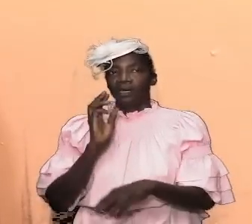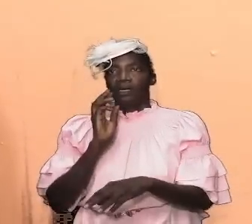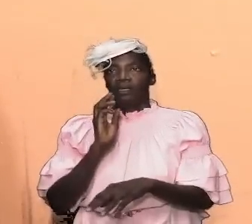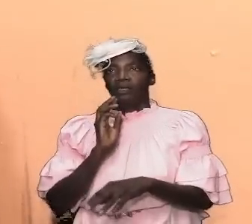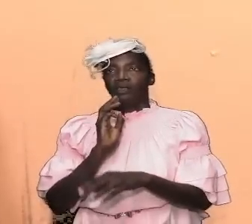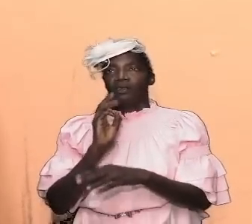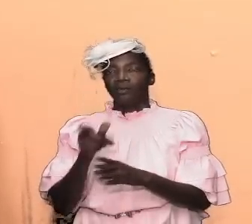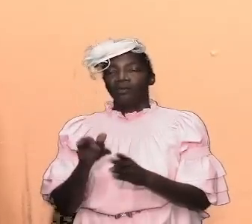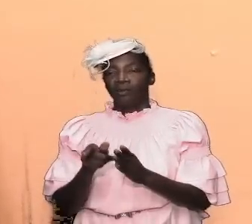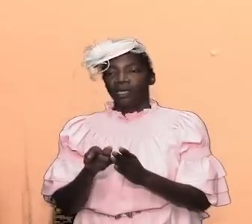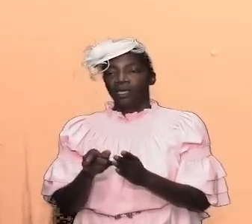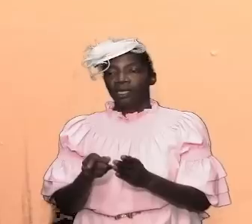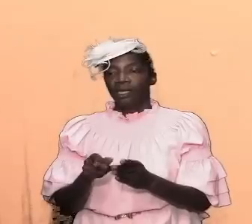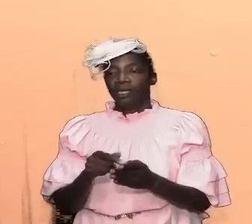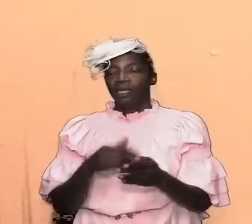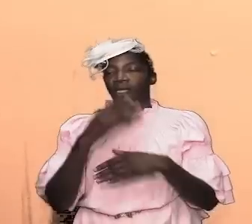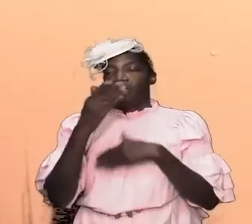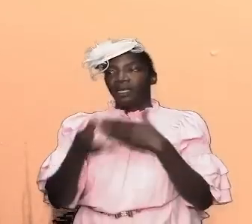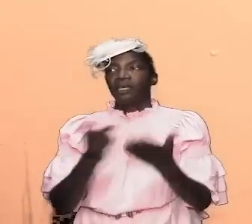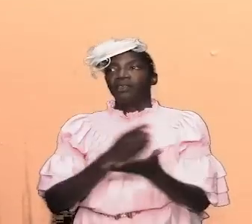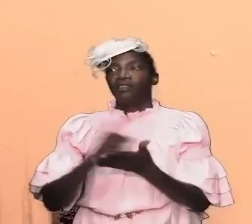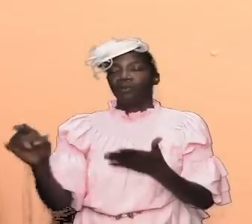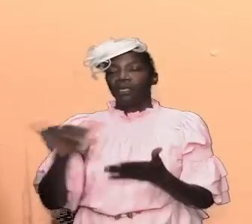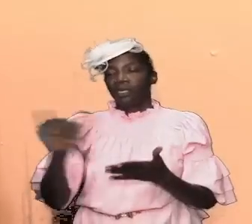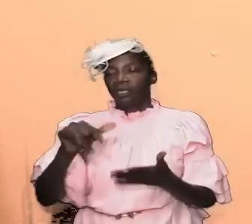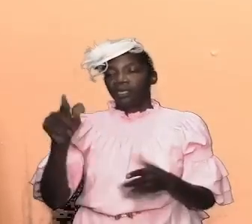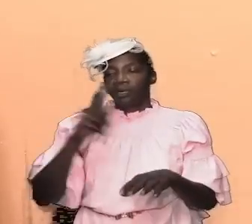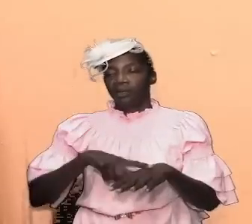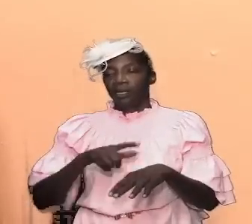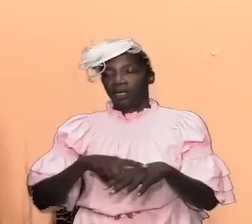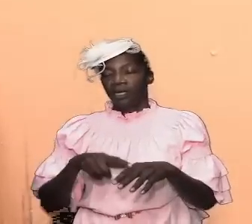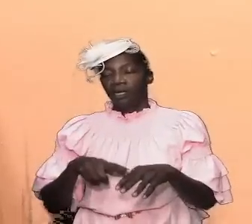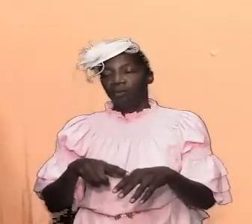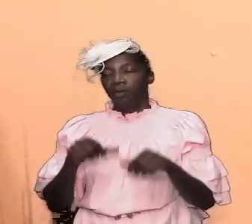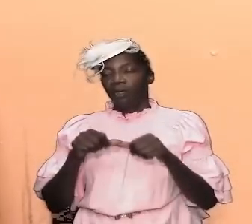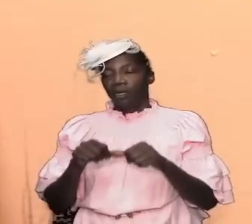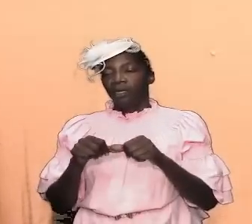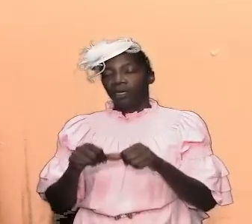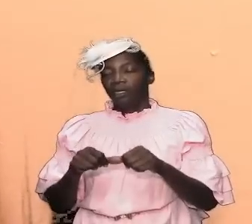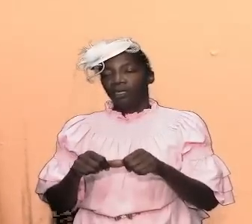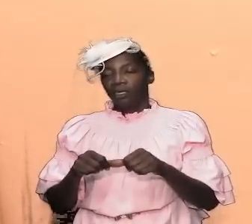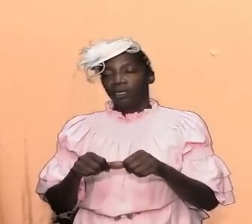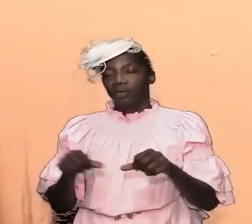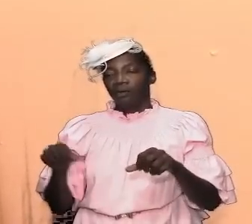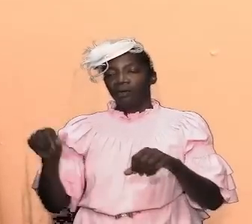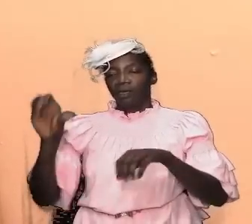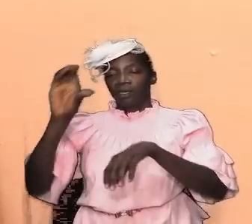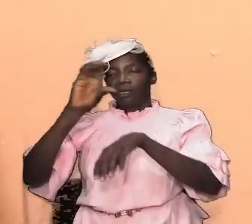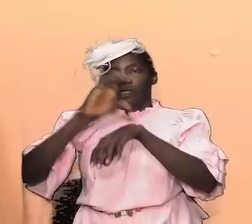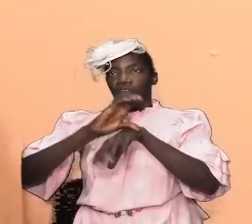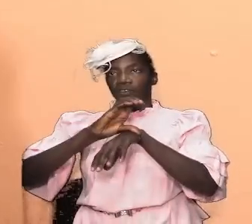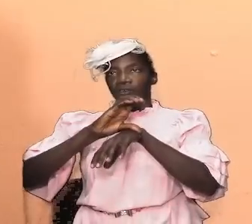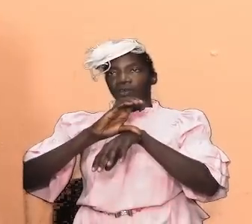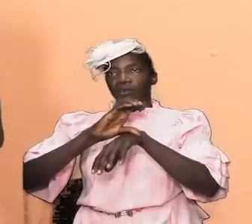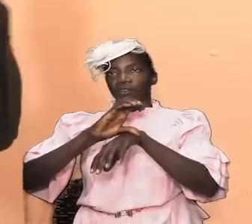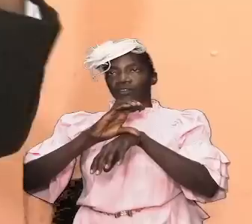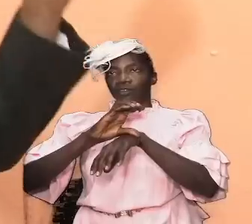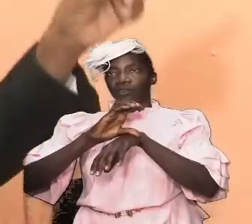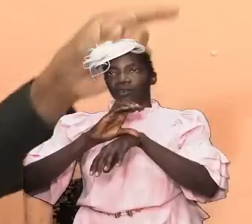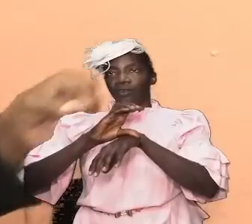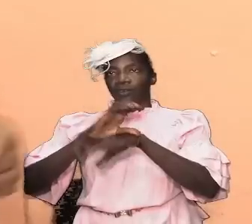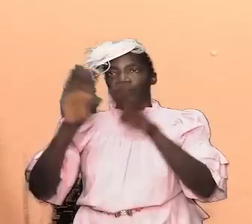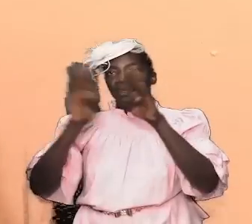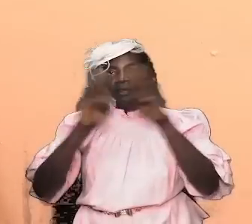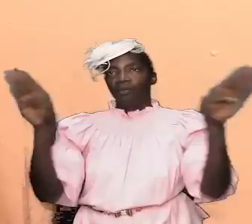same time we pick up and we continue with the church under the